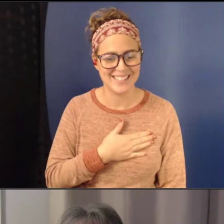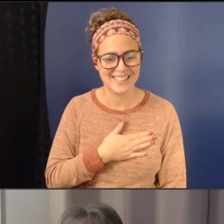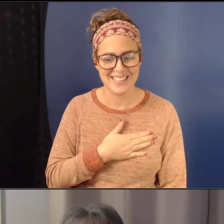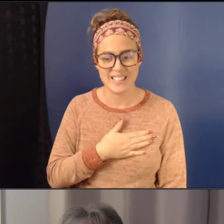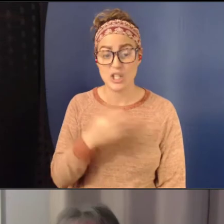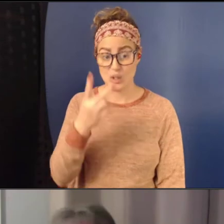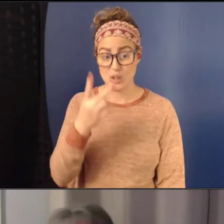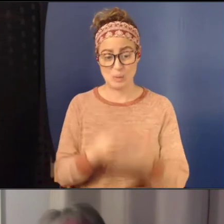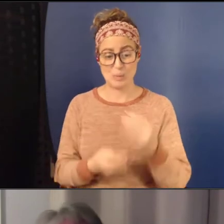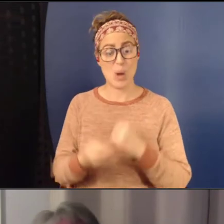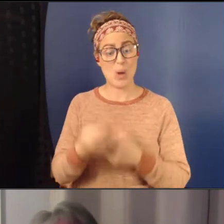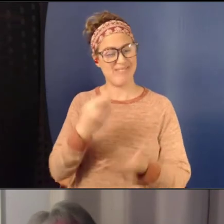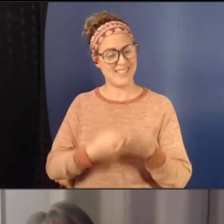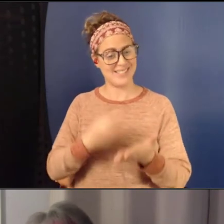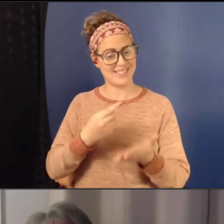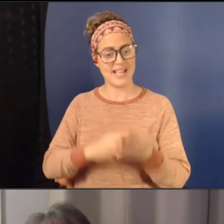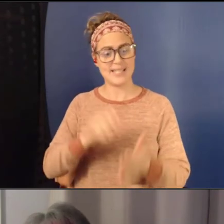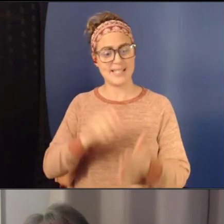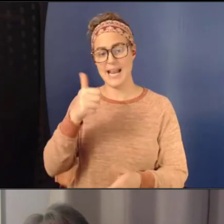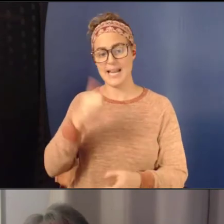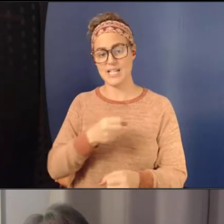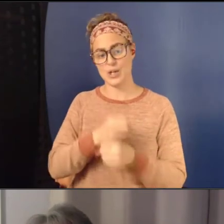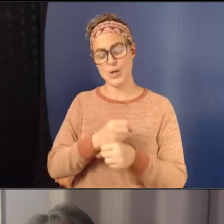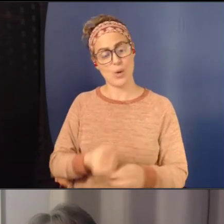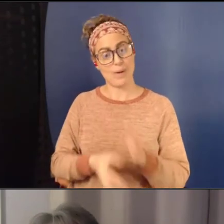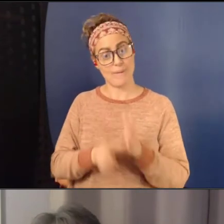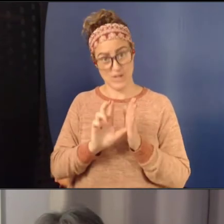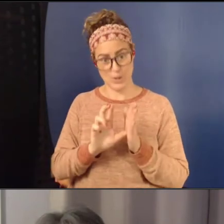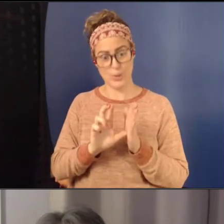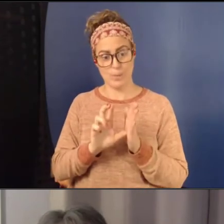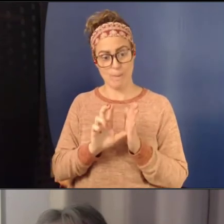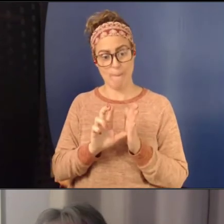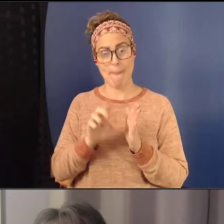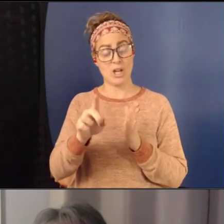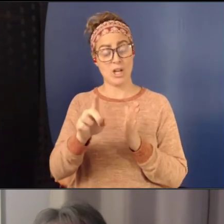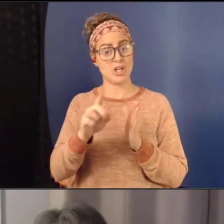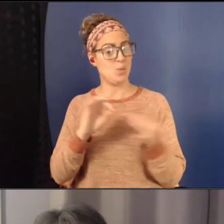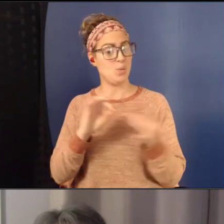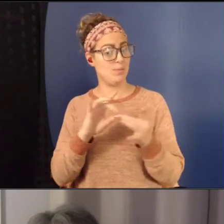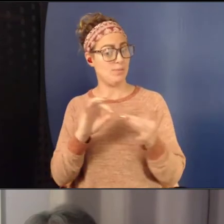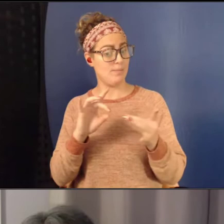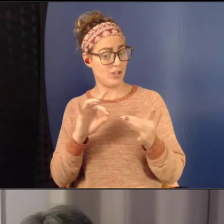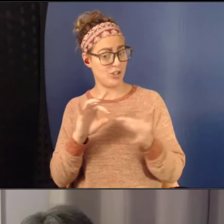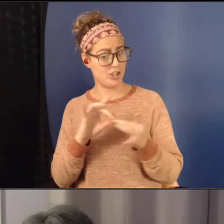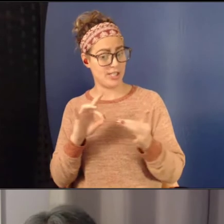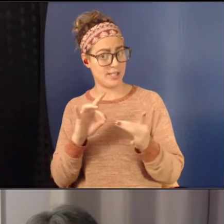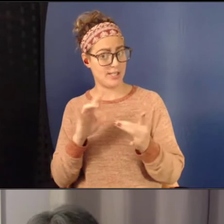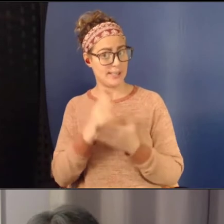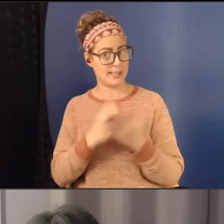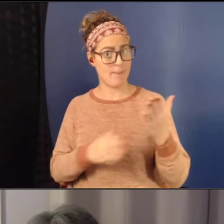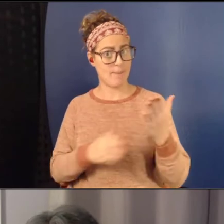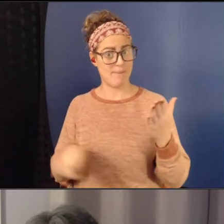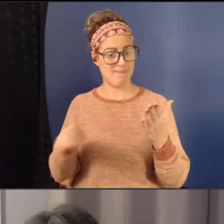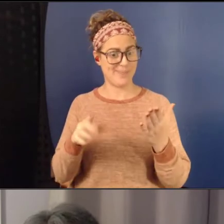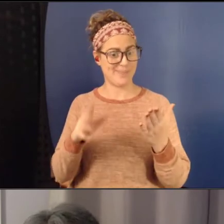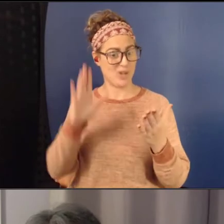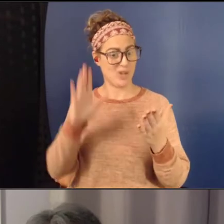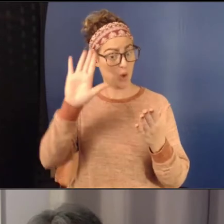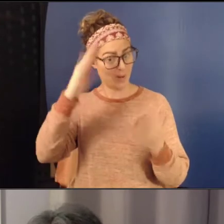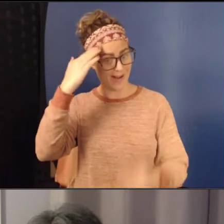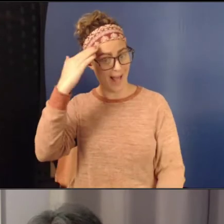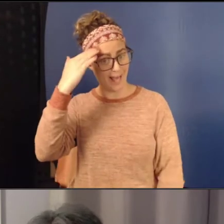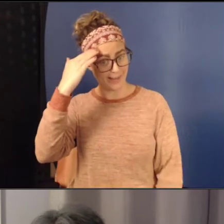talked about this 10-year review and you cited, you know, that some of this knowledge has really been,